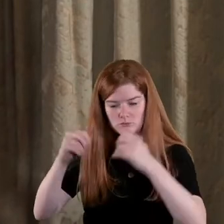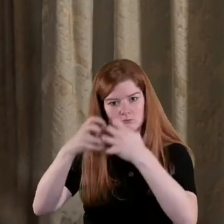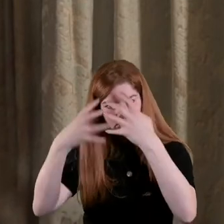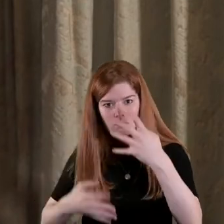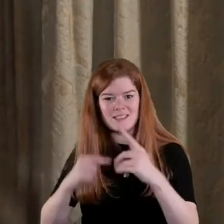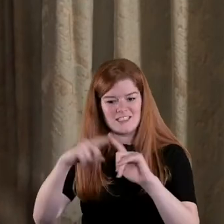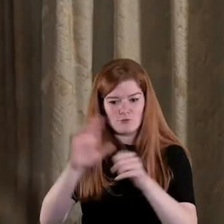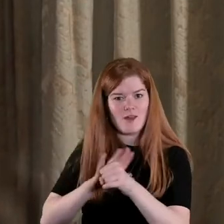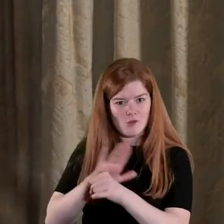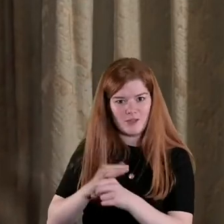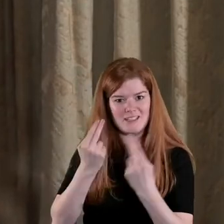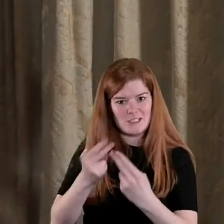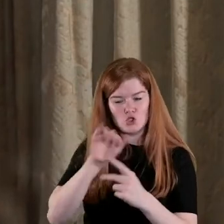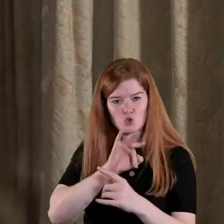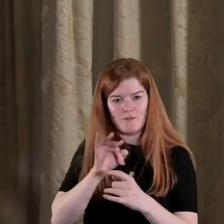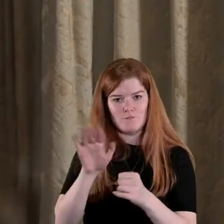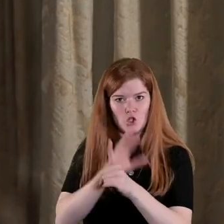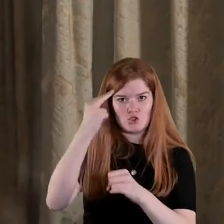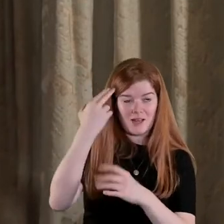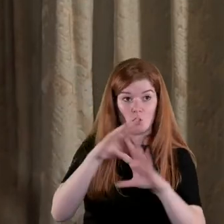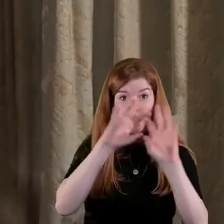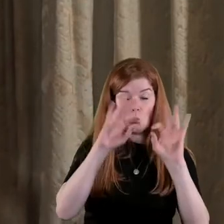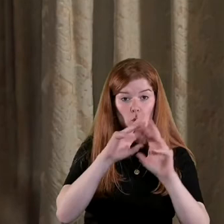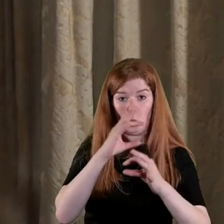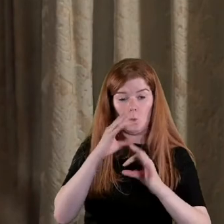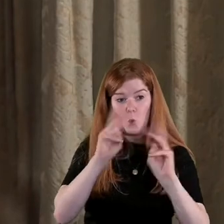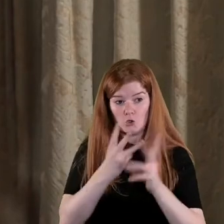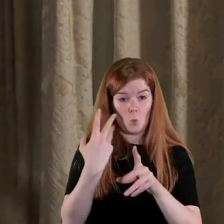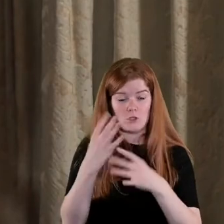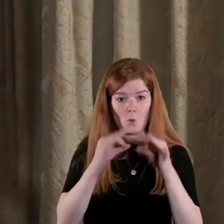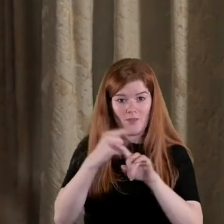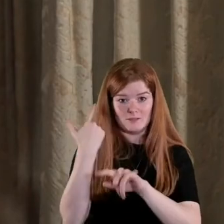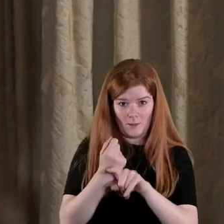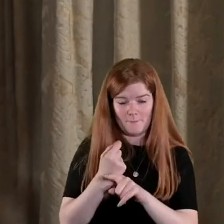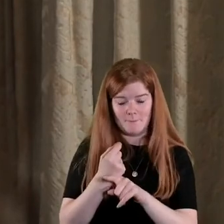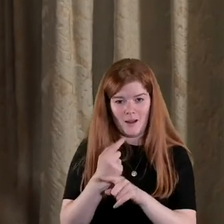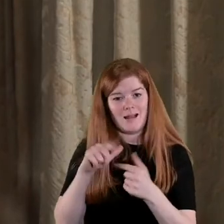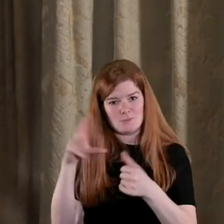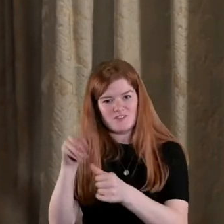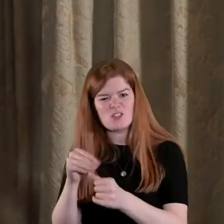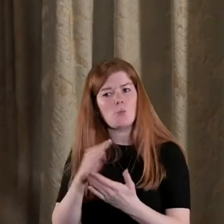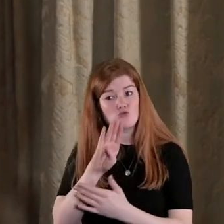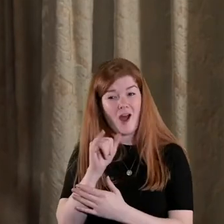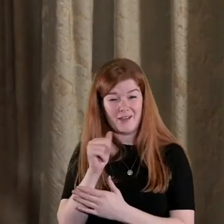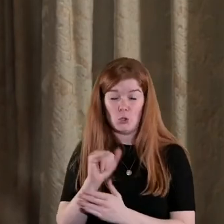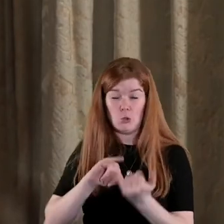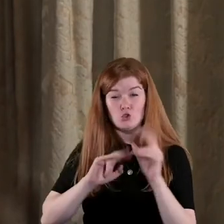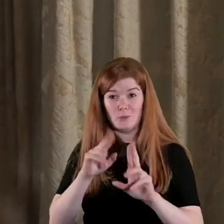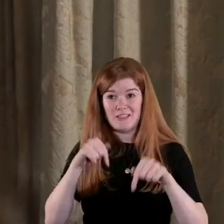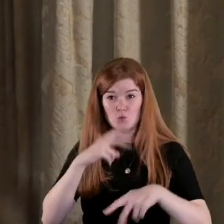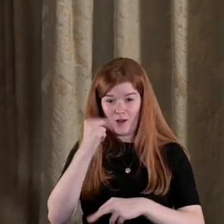areas that require you both to have a sense of global change but also of specifics so Brian who is going to be here I think was going to be talking about